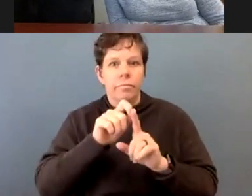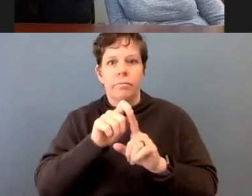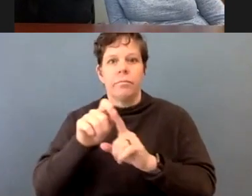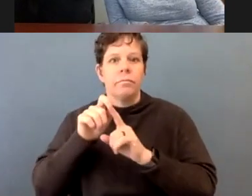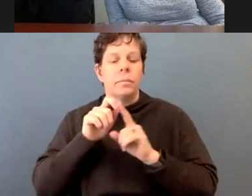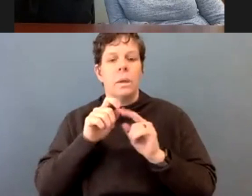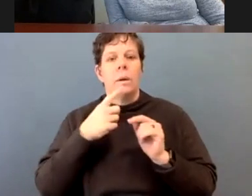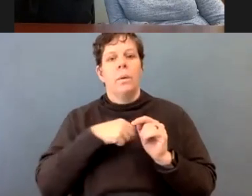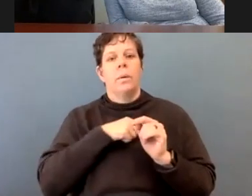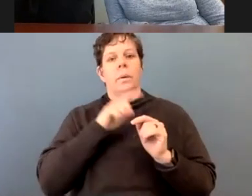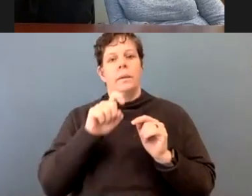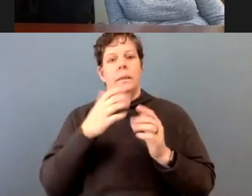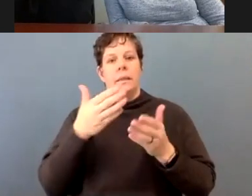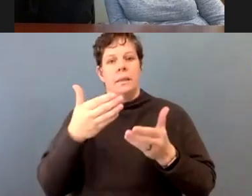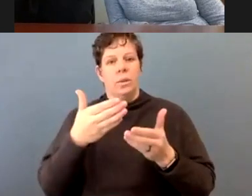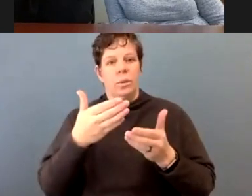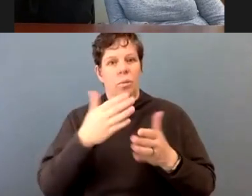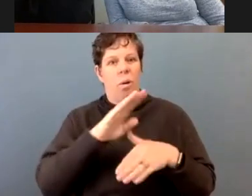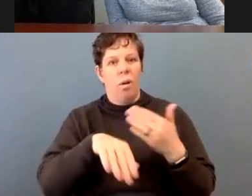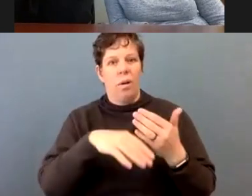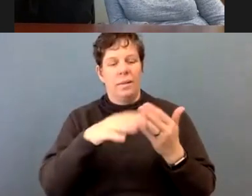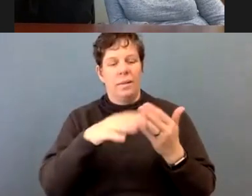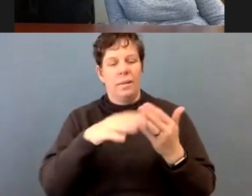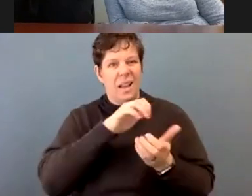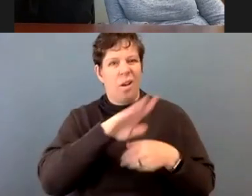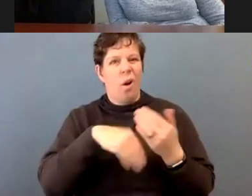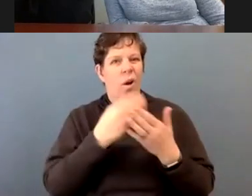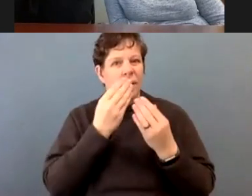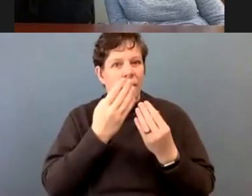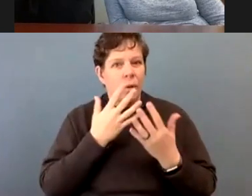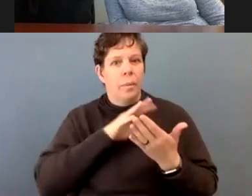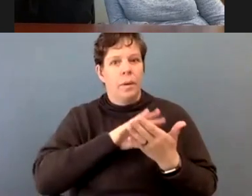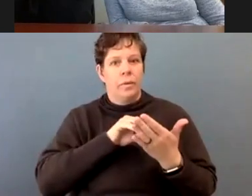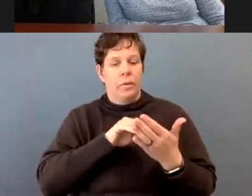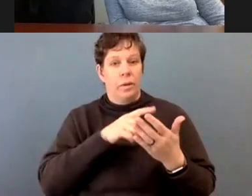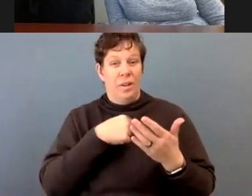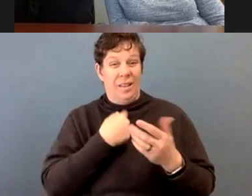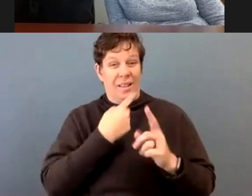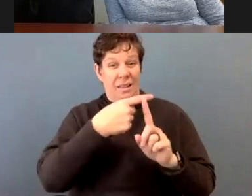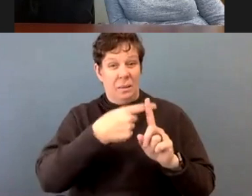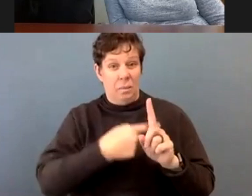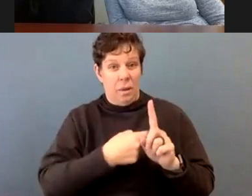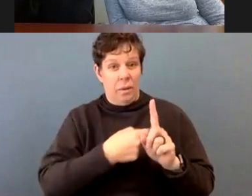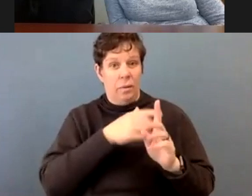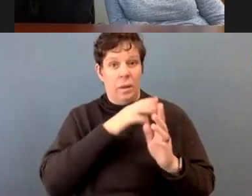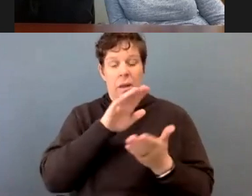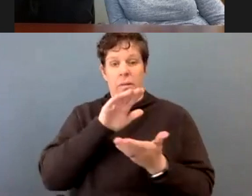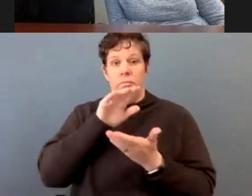what we've learned and take it to our tribal leaders,